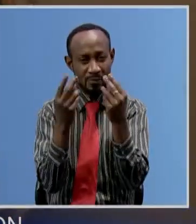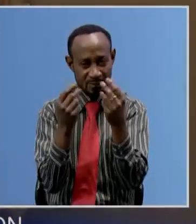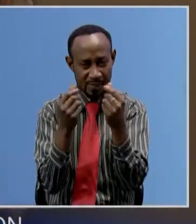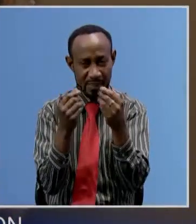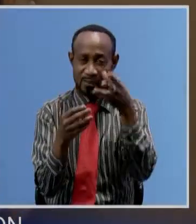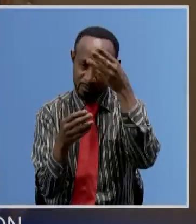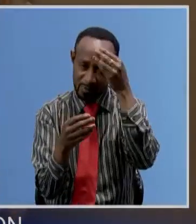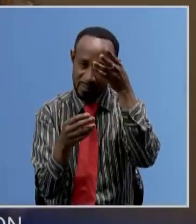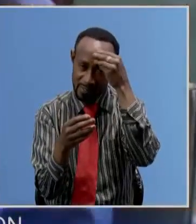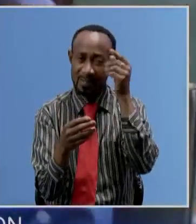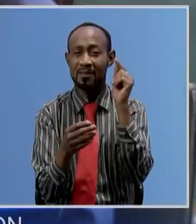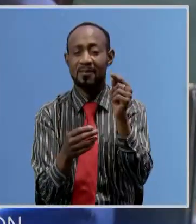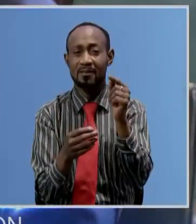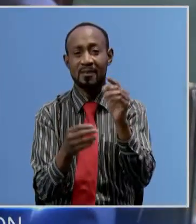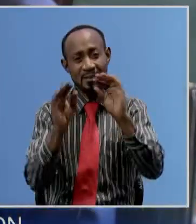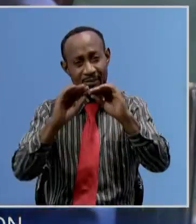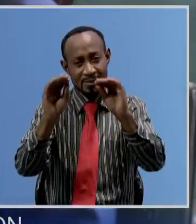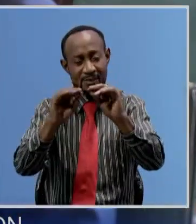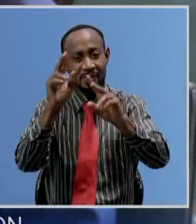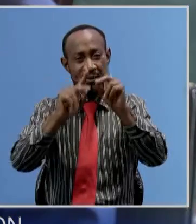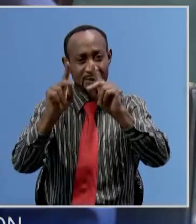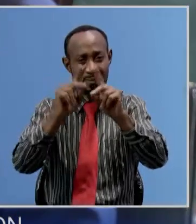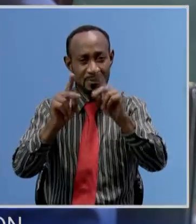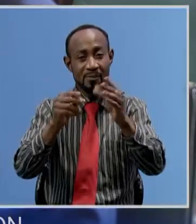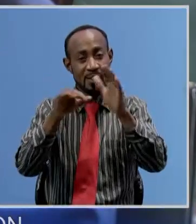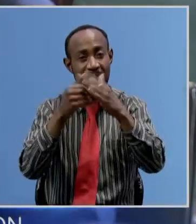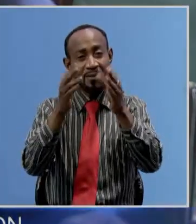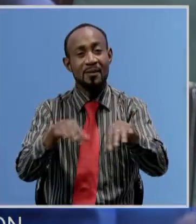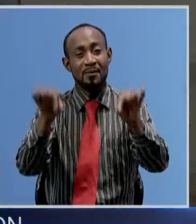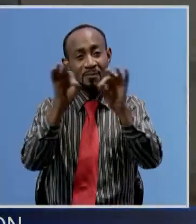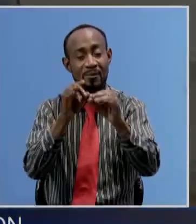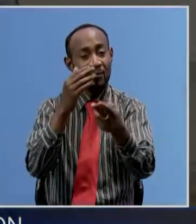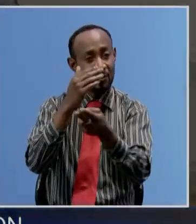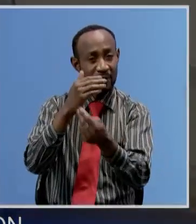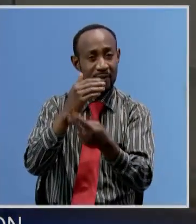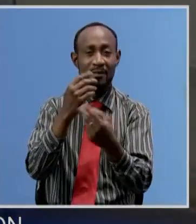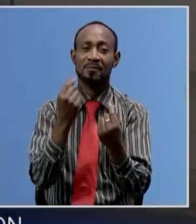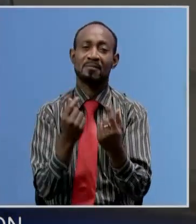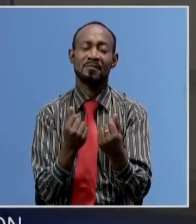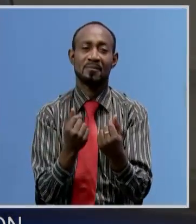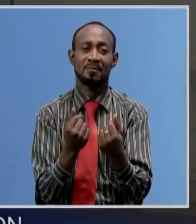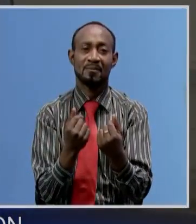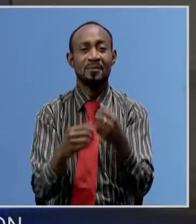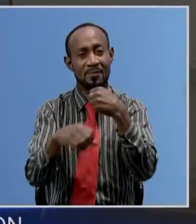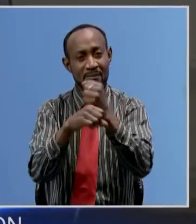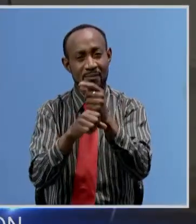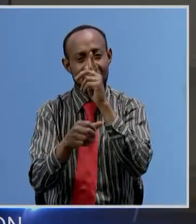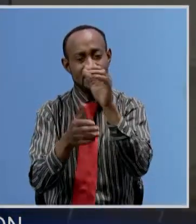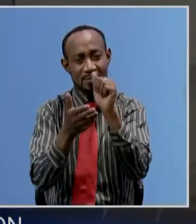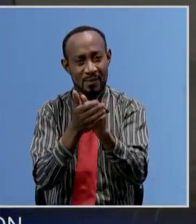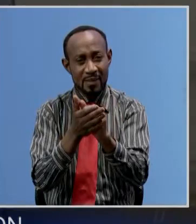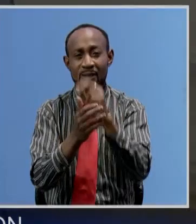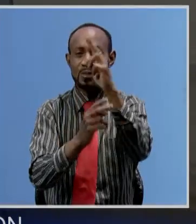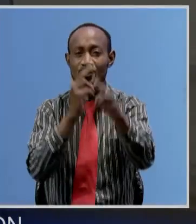you know educating our people around the importance of savings financial inclusion ends at ensuring universal